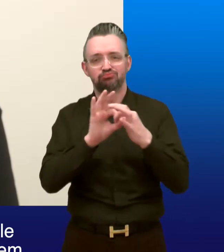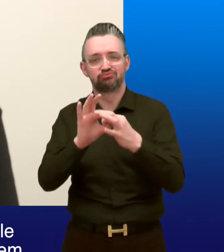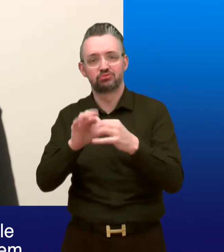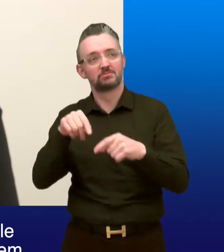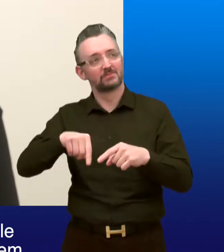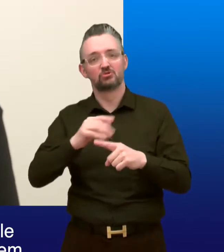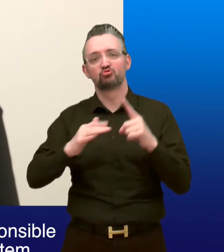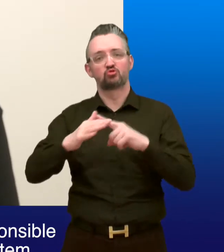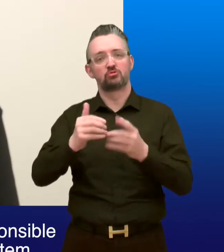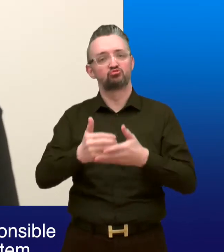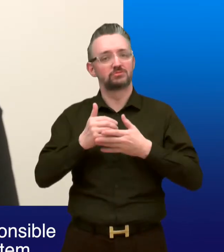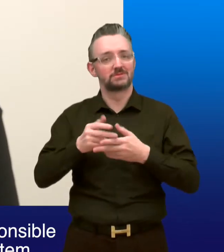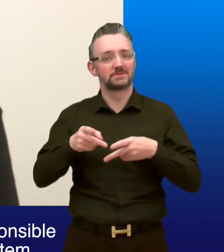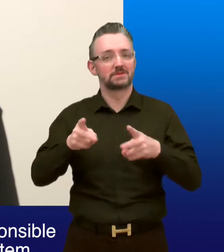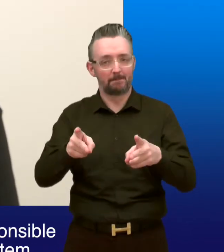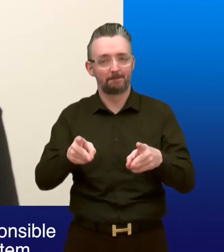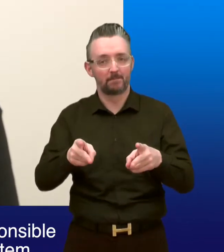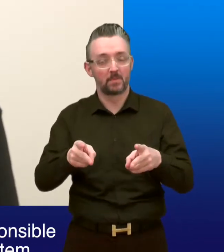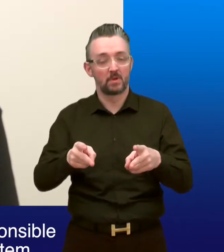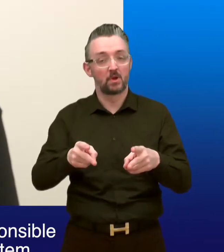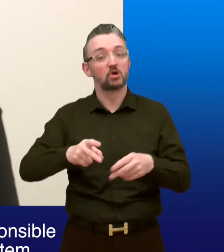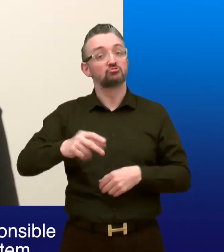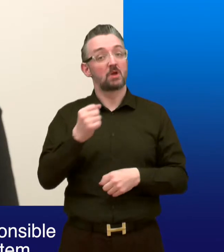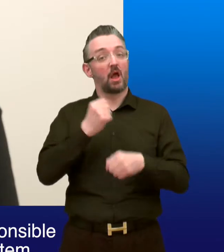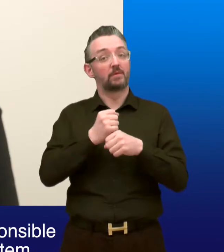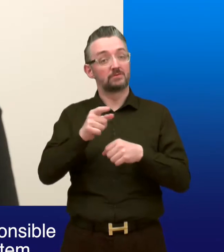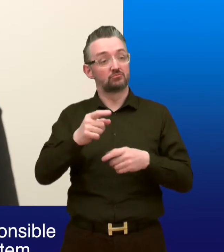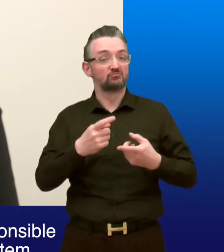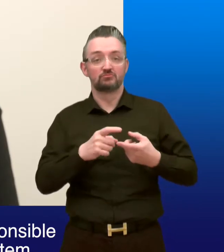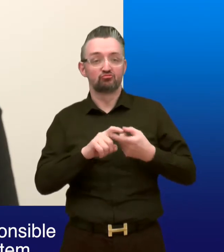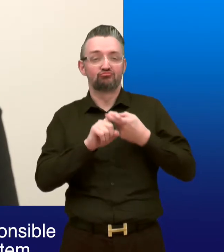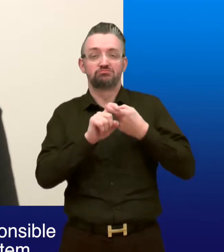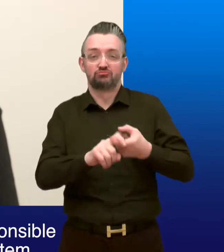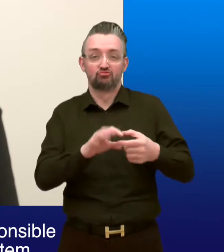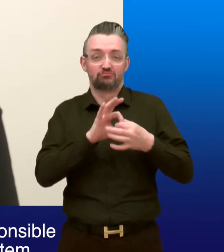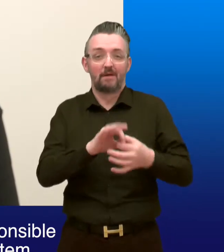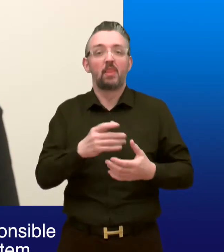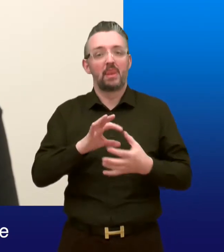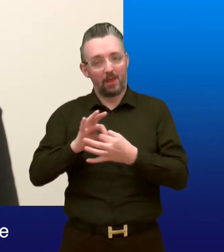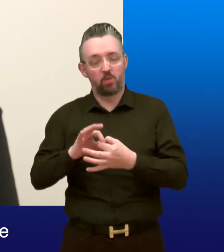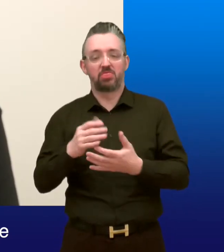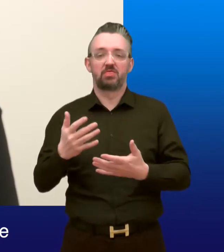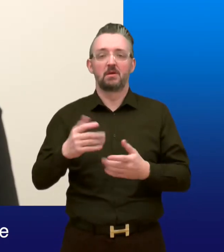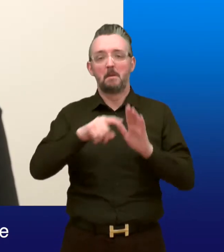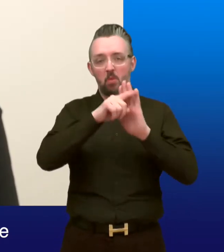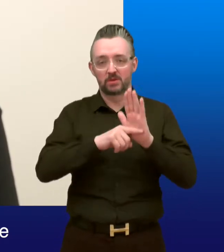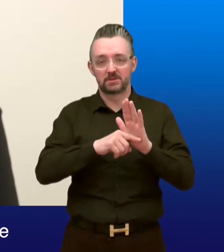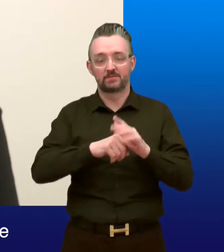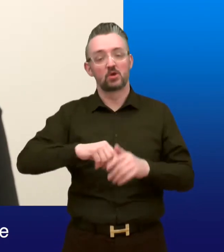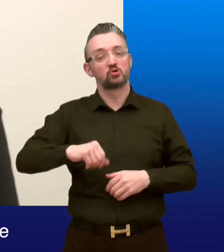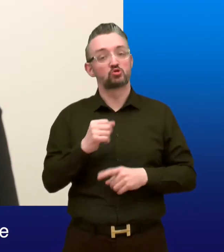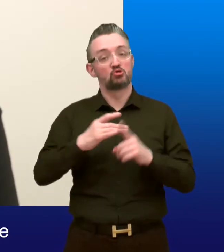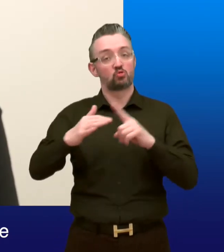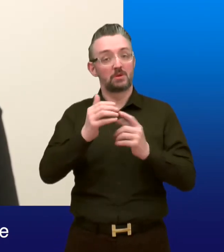Security system. The Scottish Government is ultimately responsible for policy and the performance of the system. Social Security Scotland is